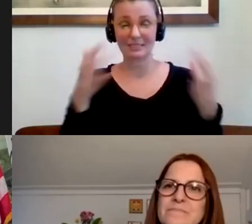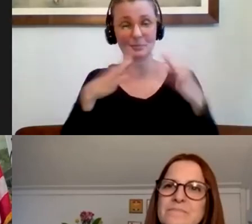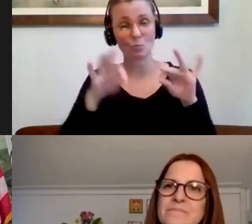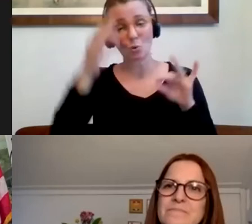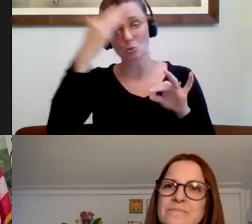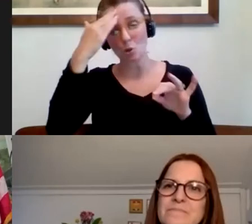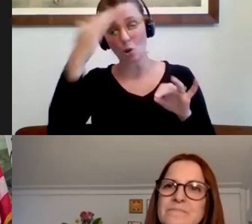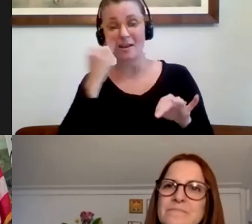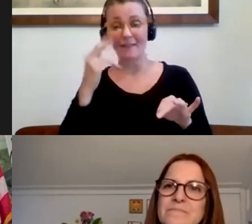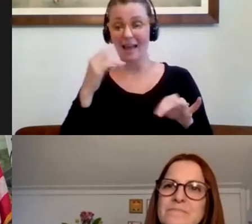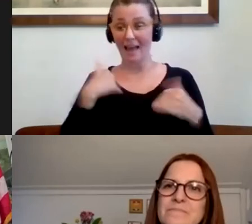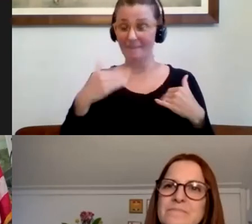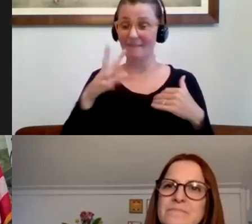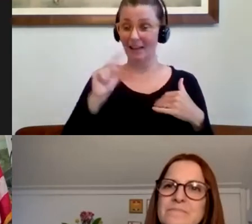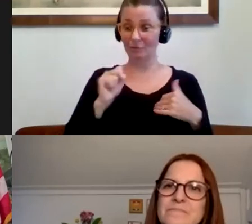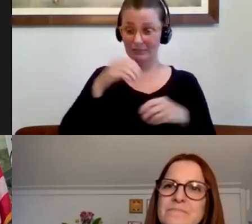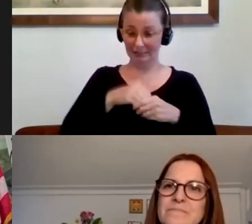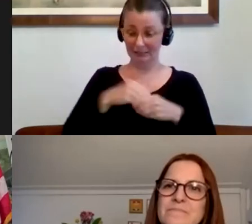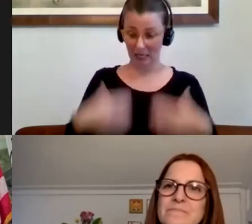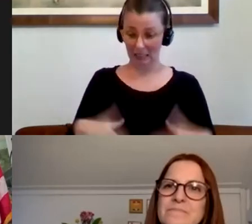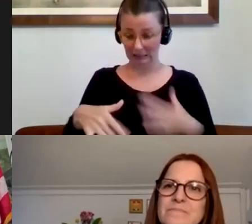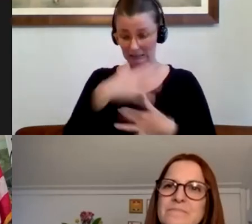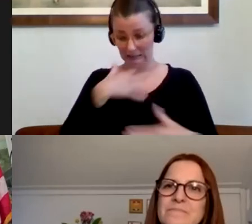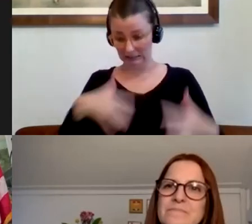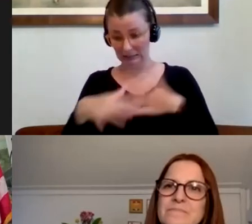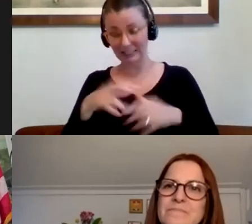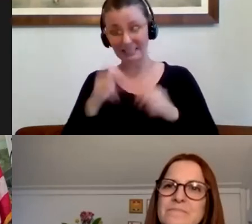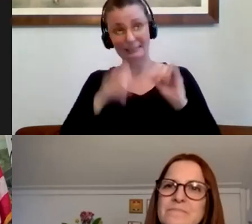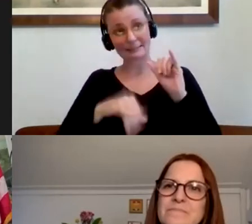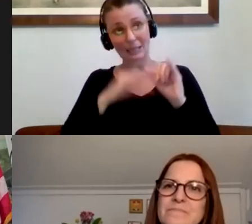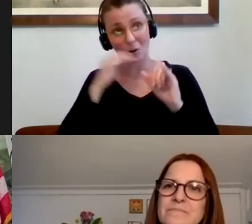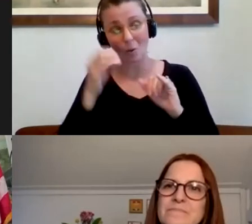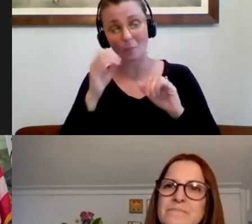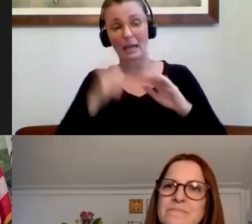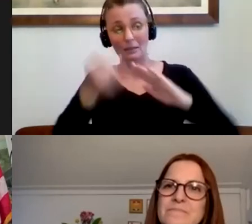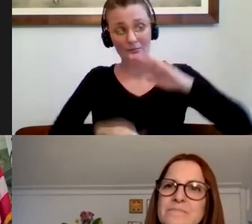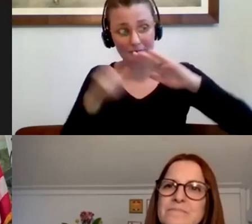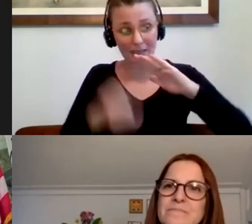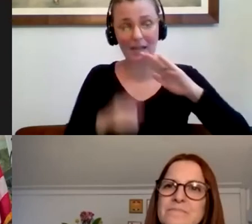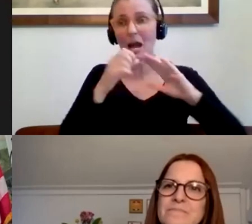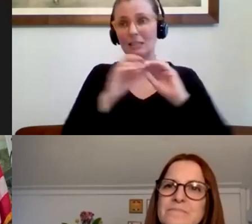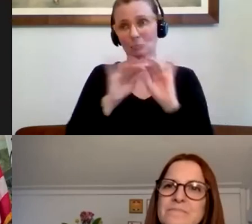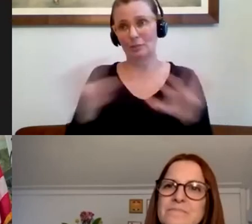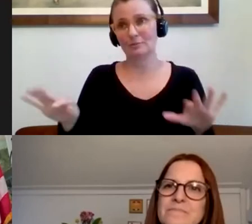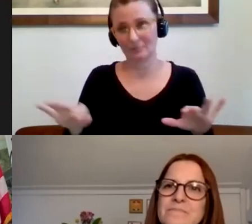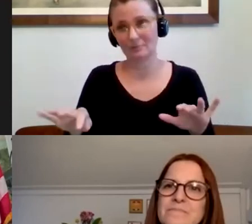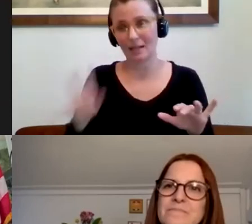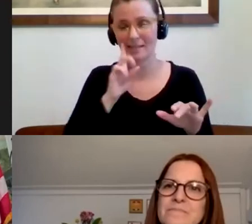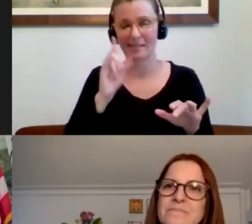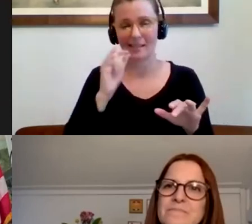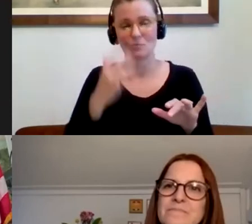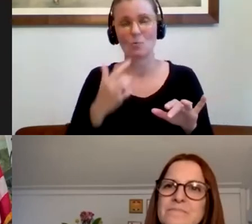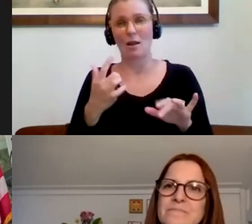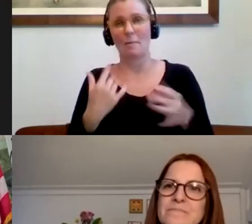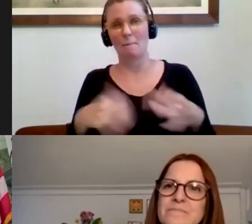can quarantine yourself and or isolate yourself and not spread that virus along. So I think those are the important reasons of why we're doing this.